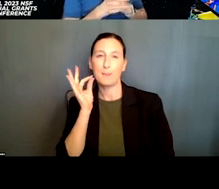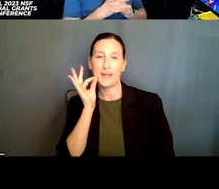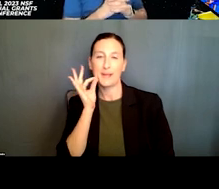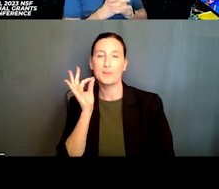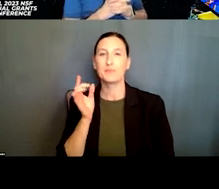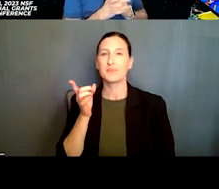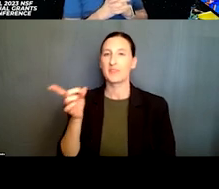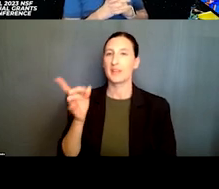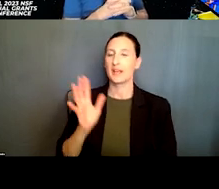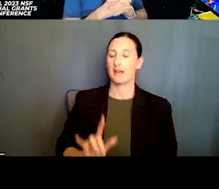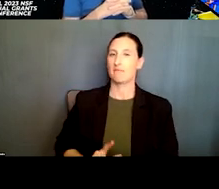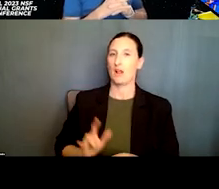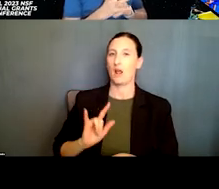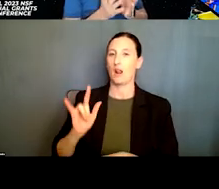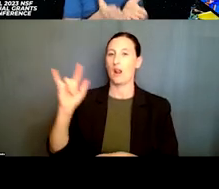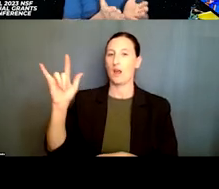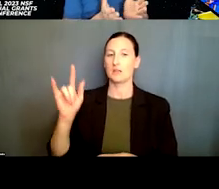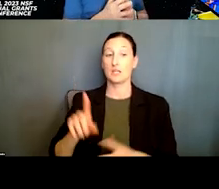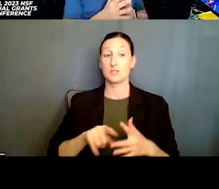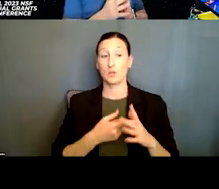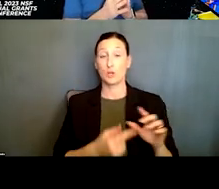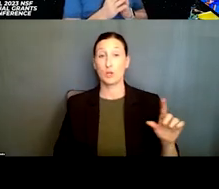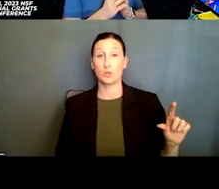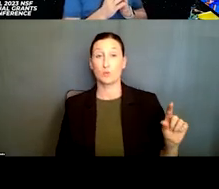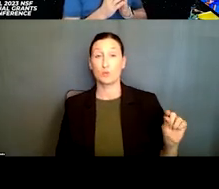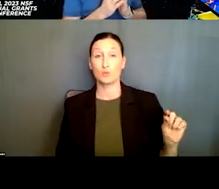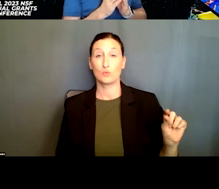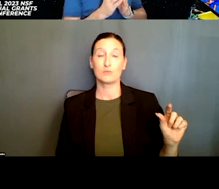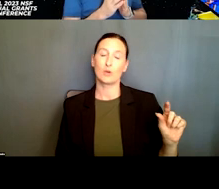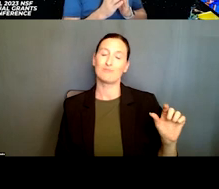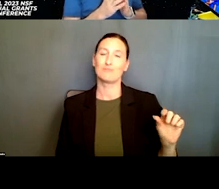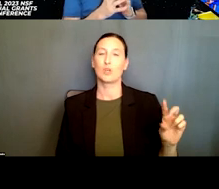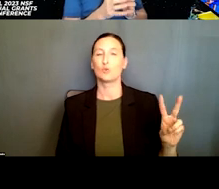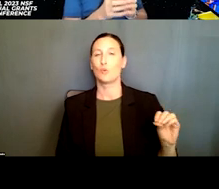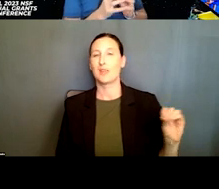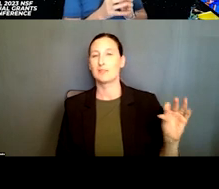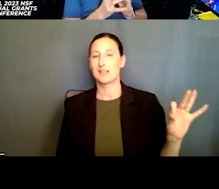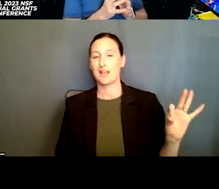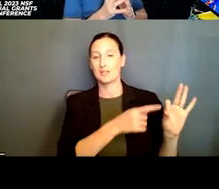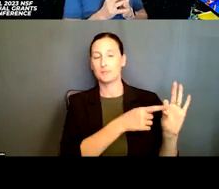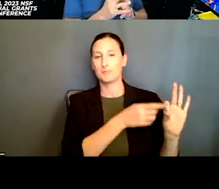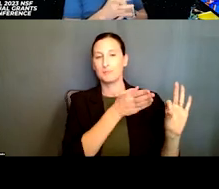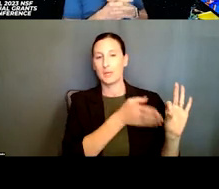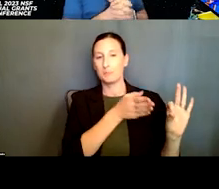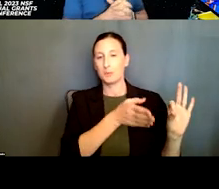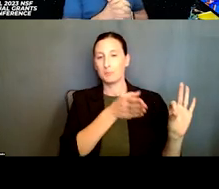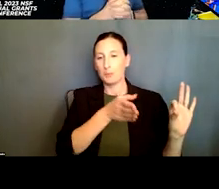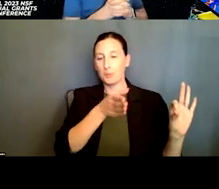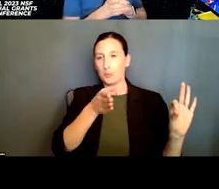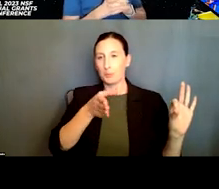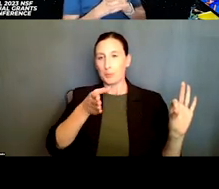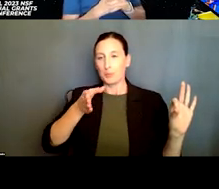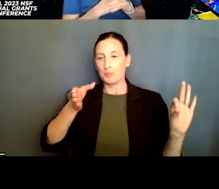in 2009, um, starting with, uh, manufacturing technology. And then, uh, uh, first, um,